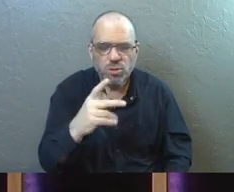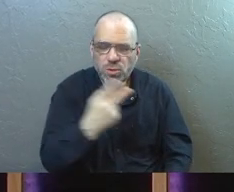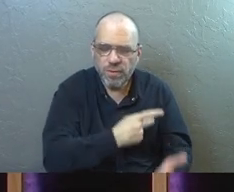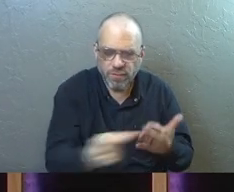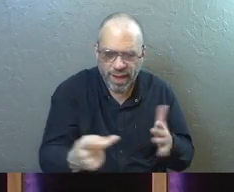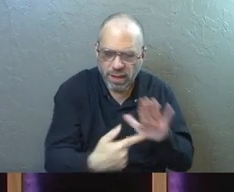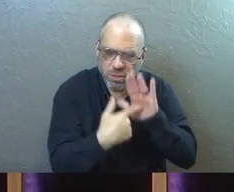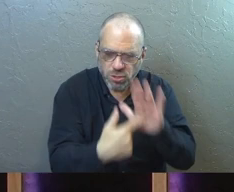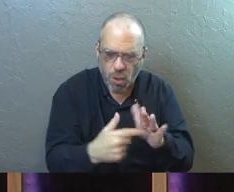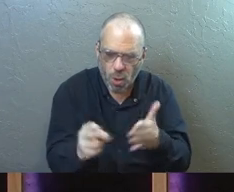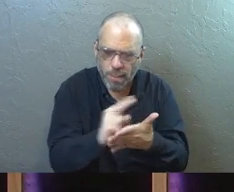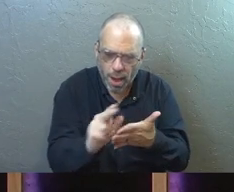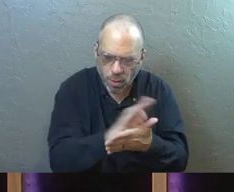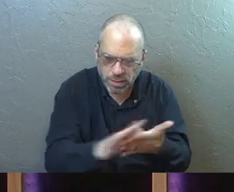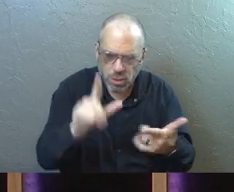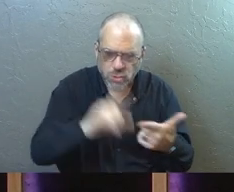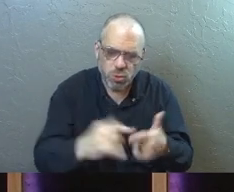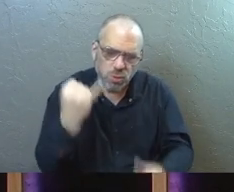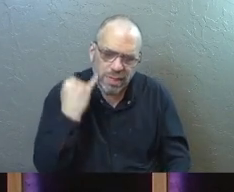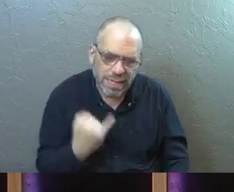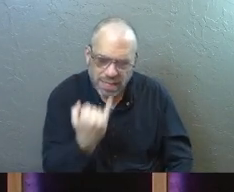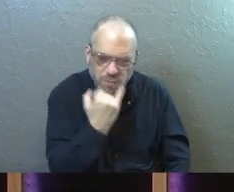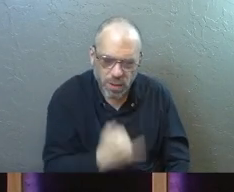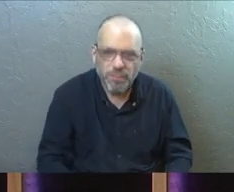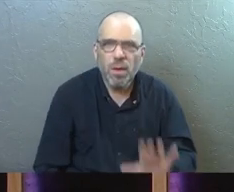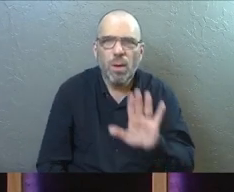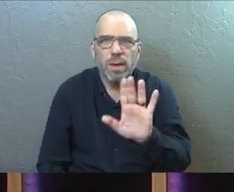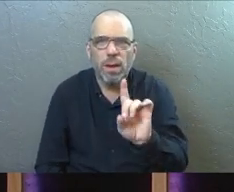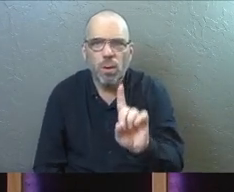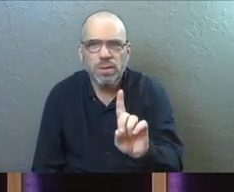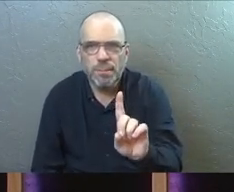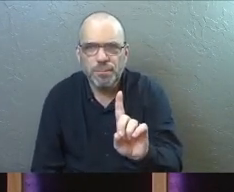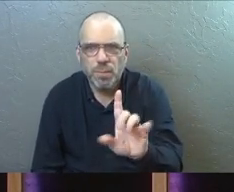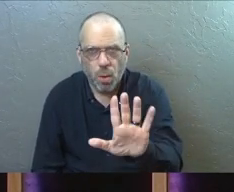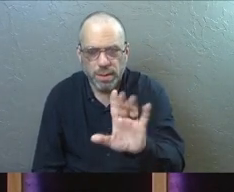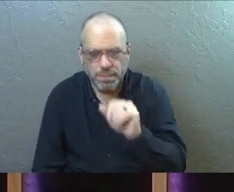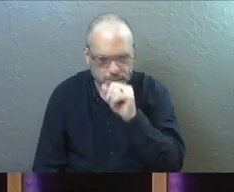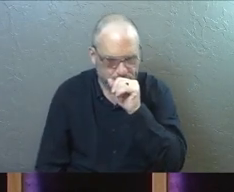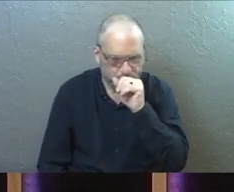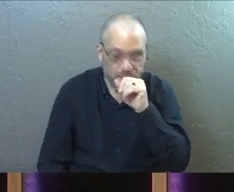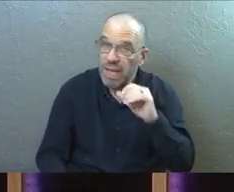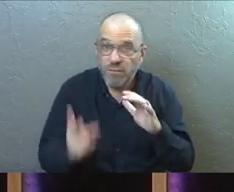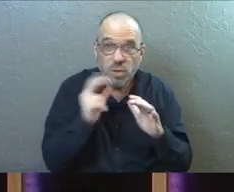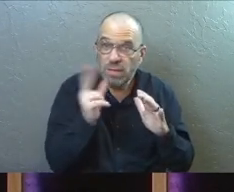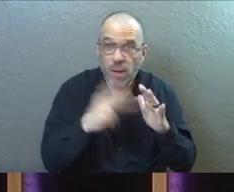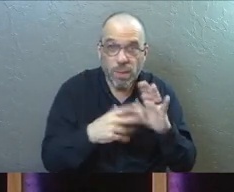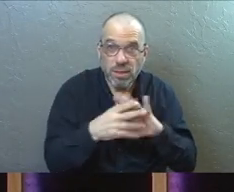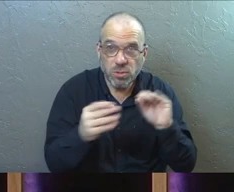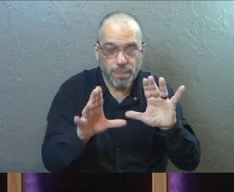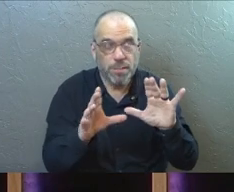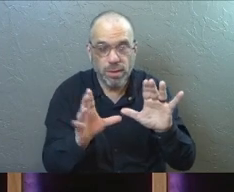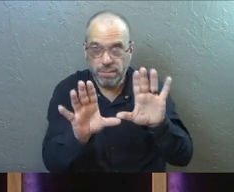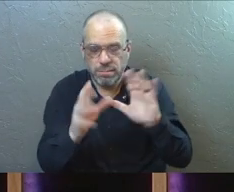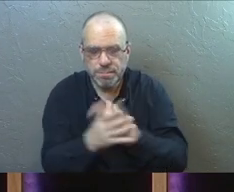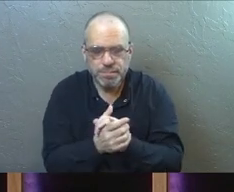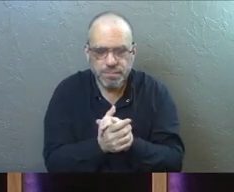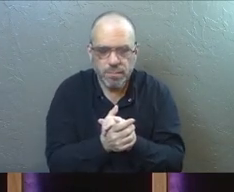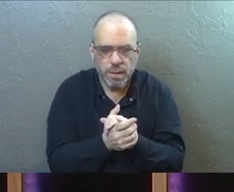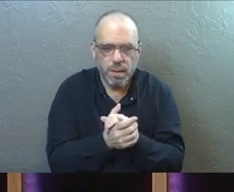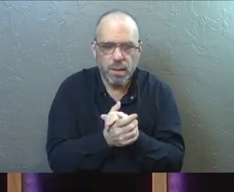demonstrate my holiness to the people of Israel there. So just pause you just really quick. If you've never read this before, here's the picture.